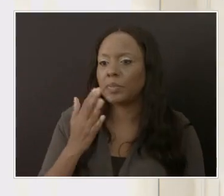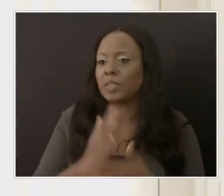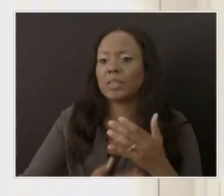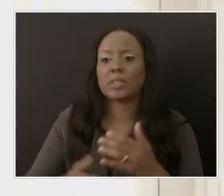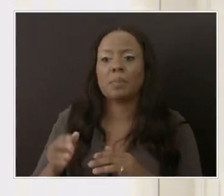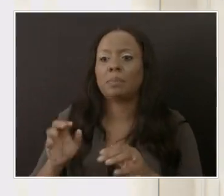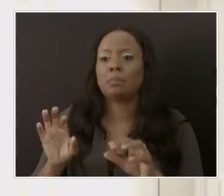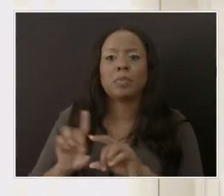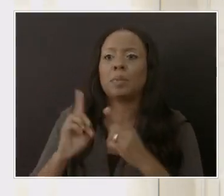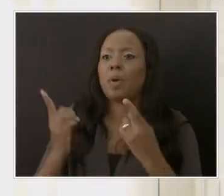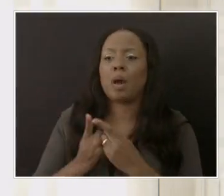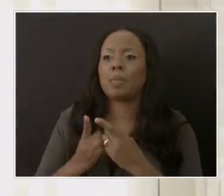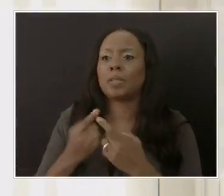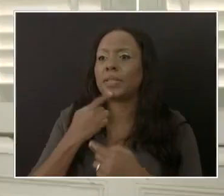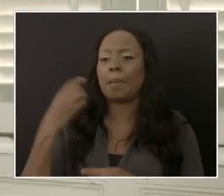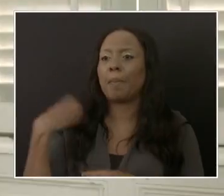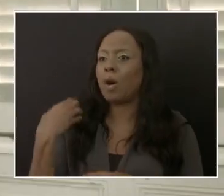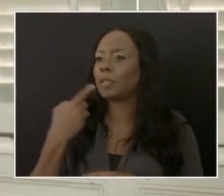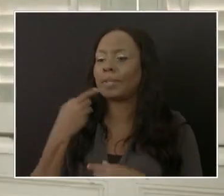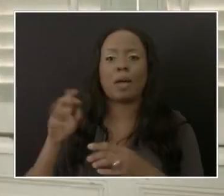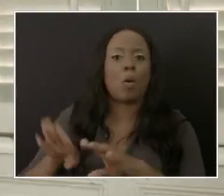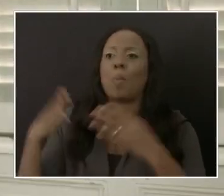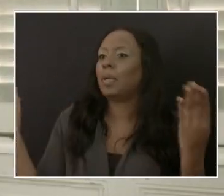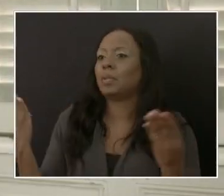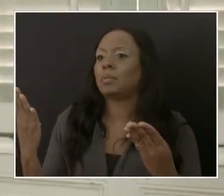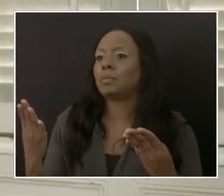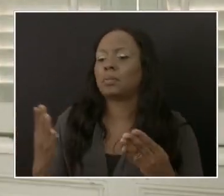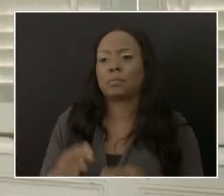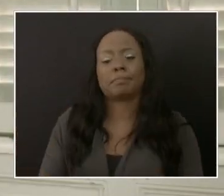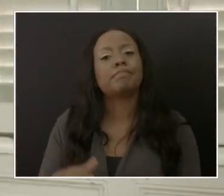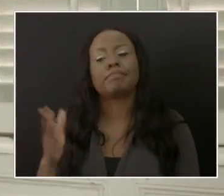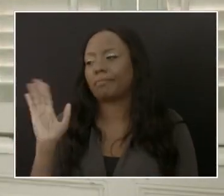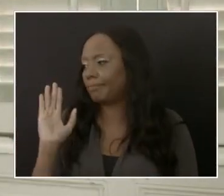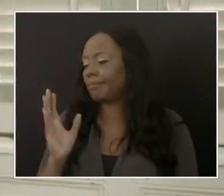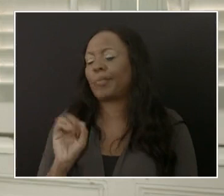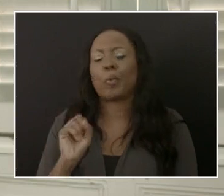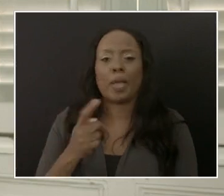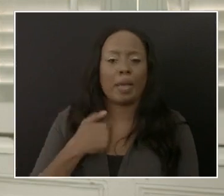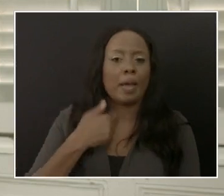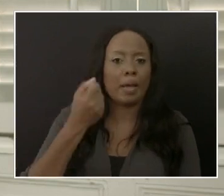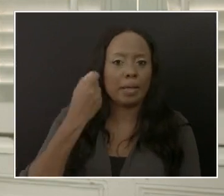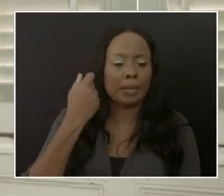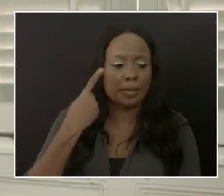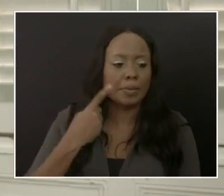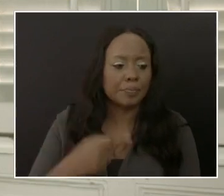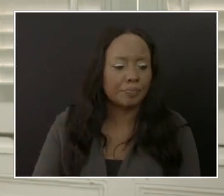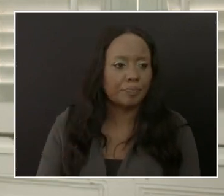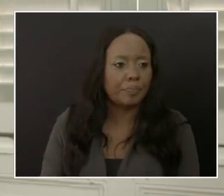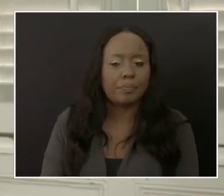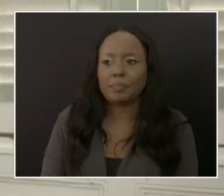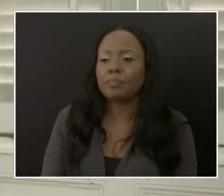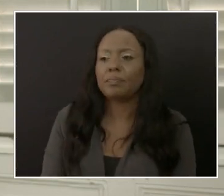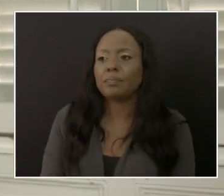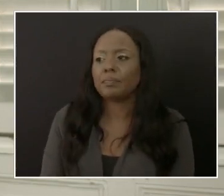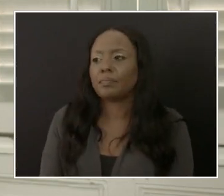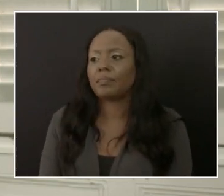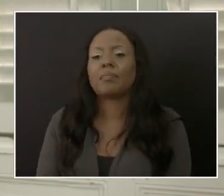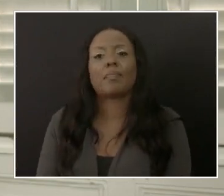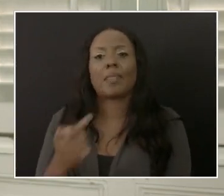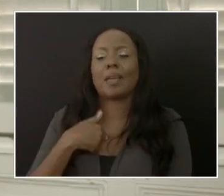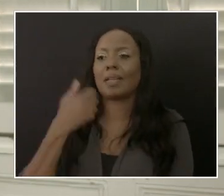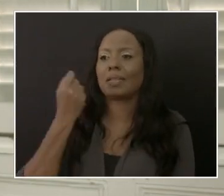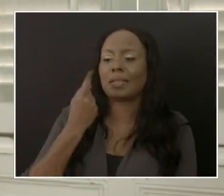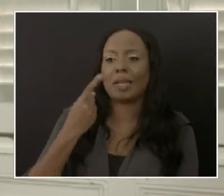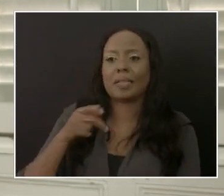the way it operates. Sometimes I can understand the question. Thank you for the question. I can understand the position that the